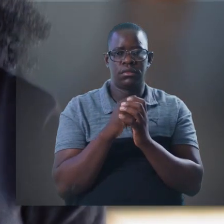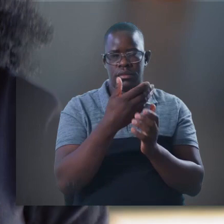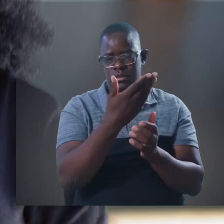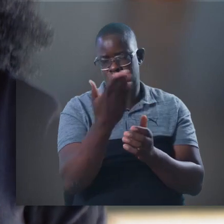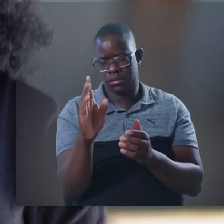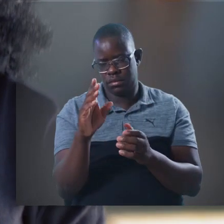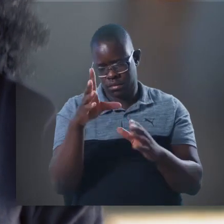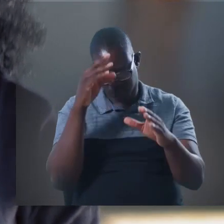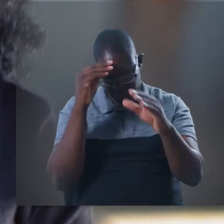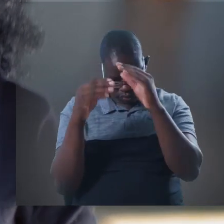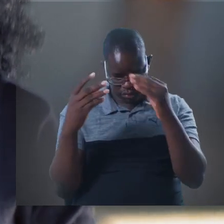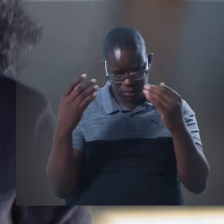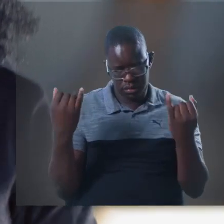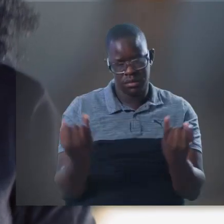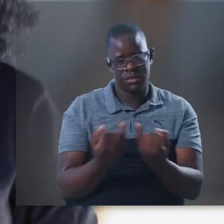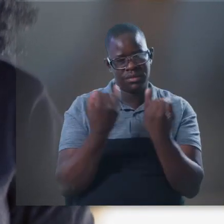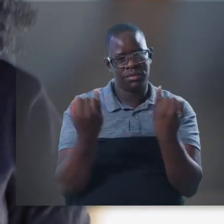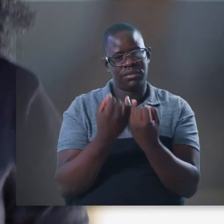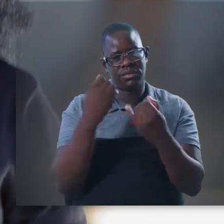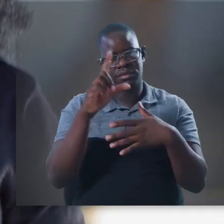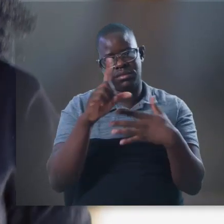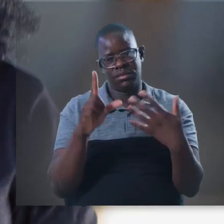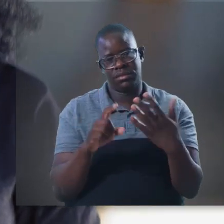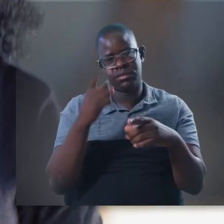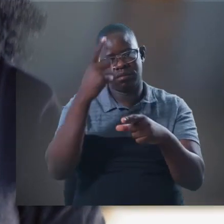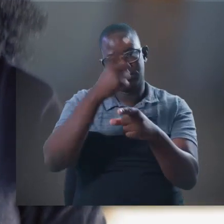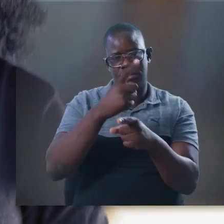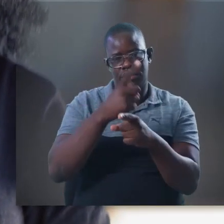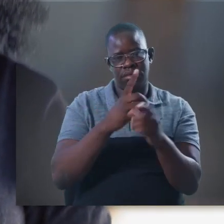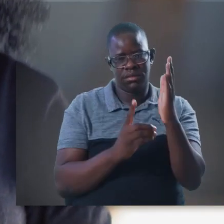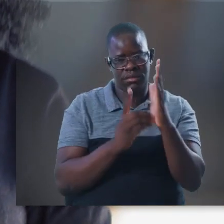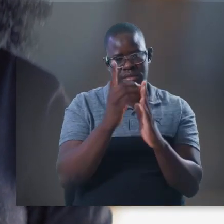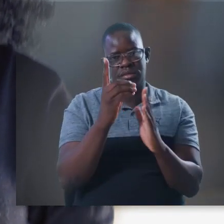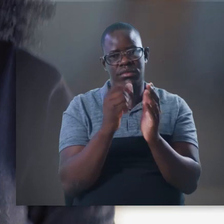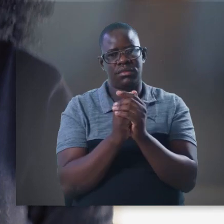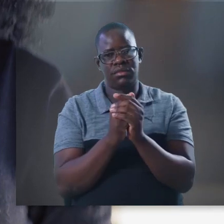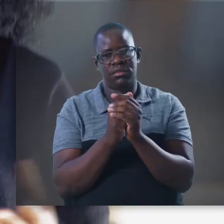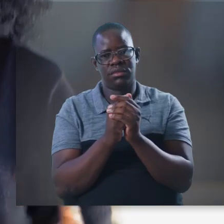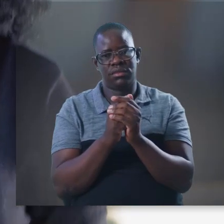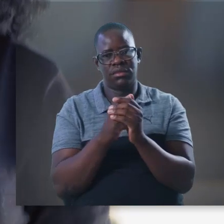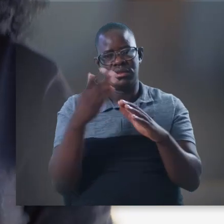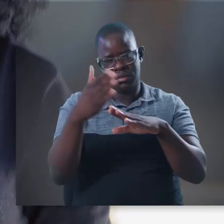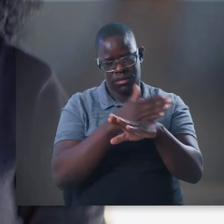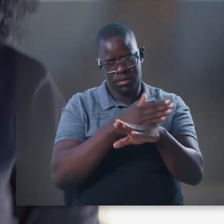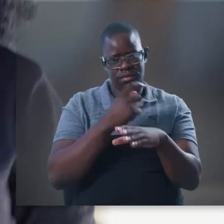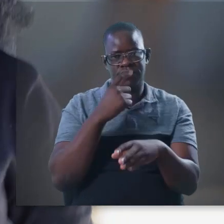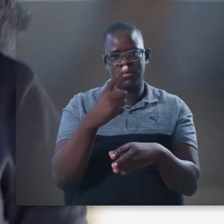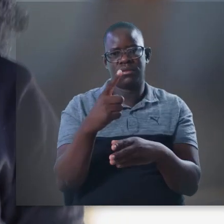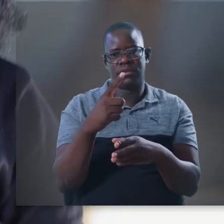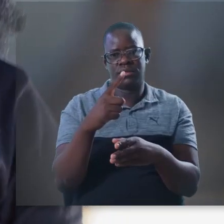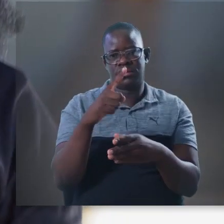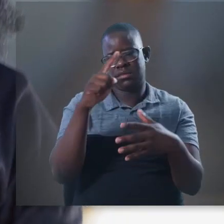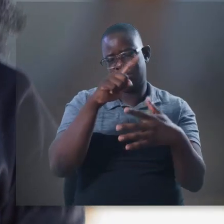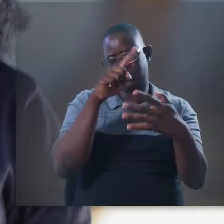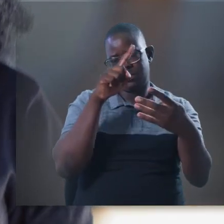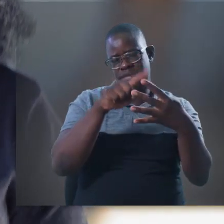Viewers, I hope you have enjoyed our lesson presentation on the role of government in development Now, before we say goodbye, we must